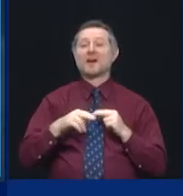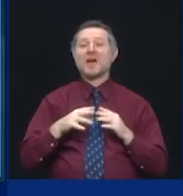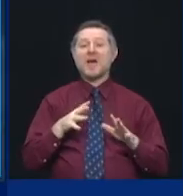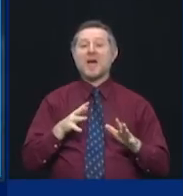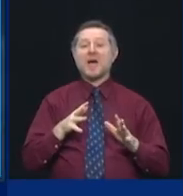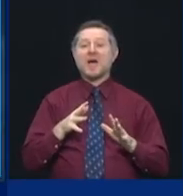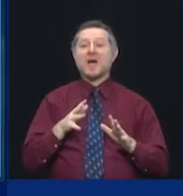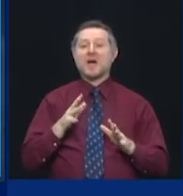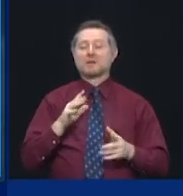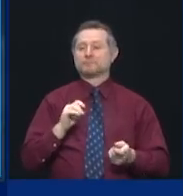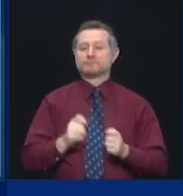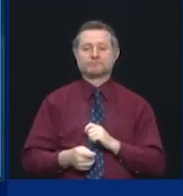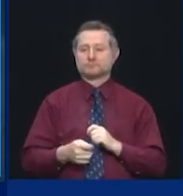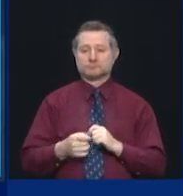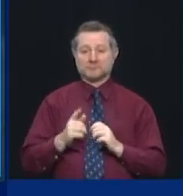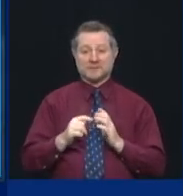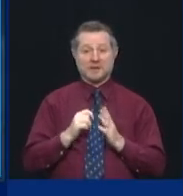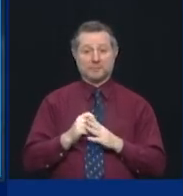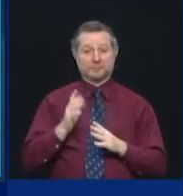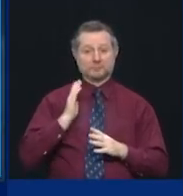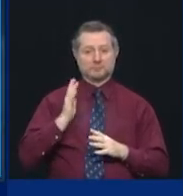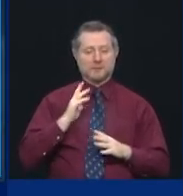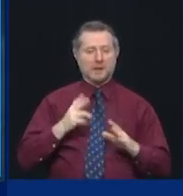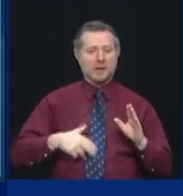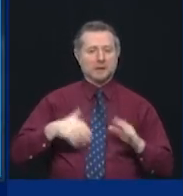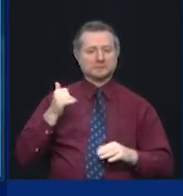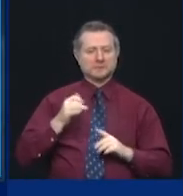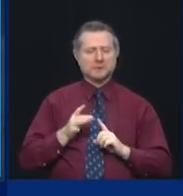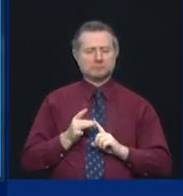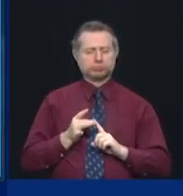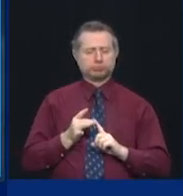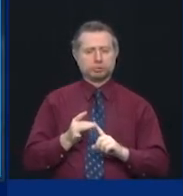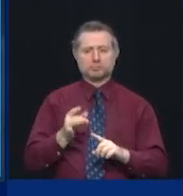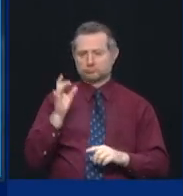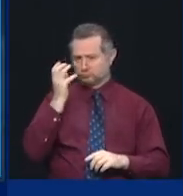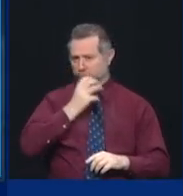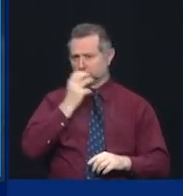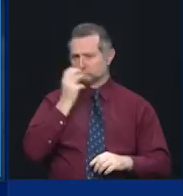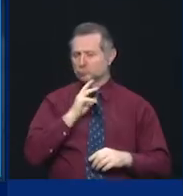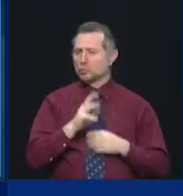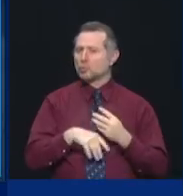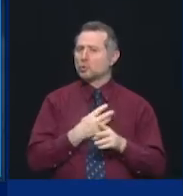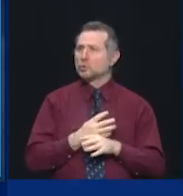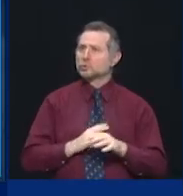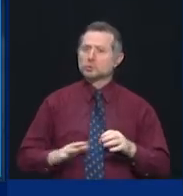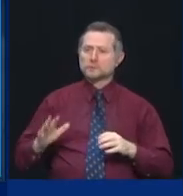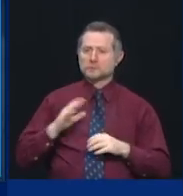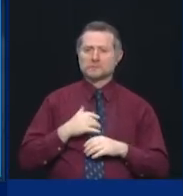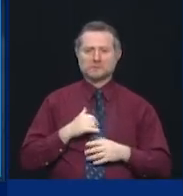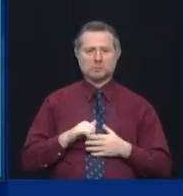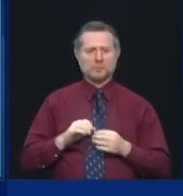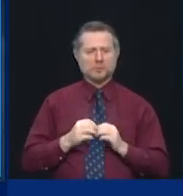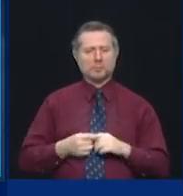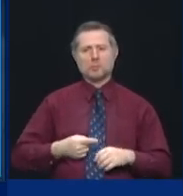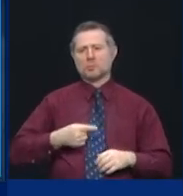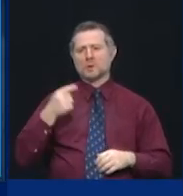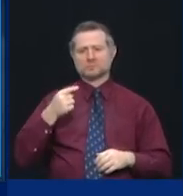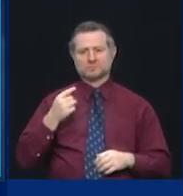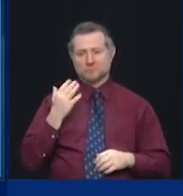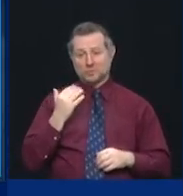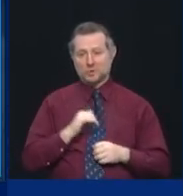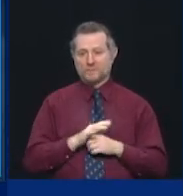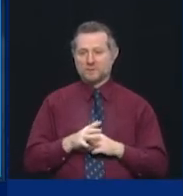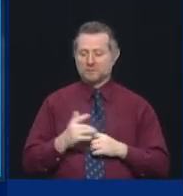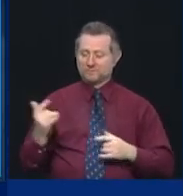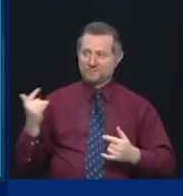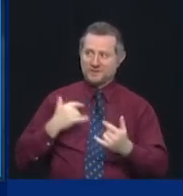rate on the globe, on the globe, because we had COVID coming here for months before